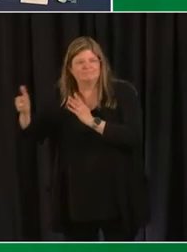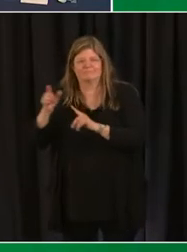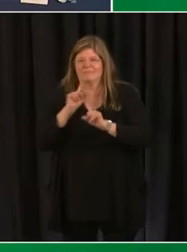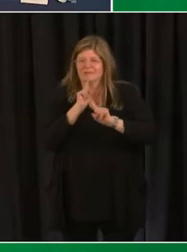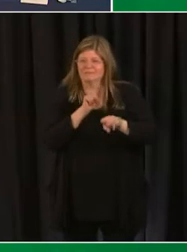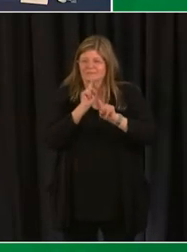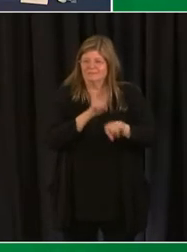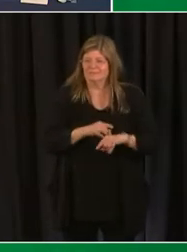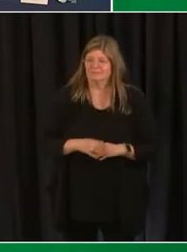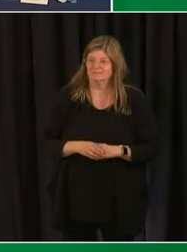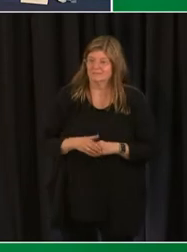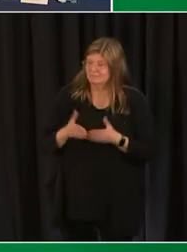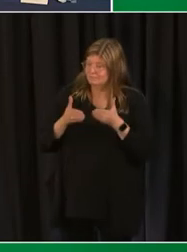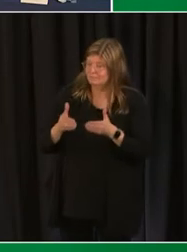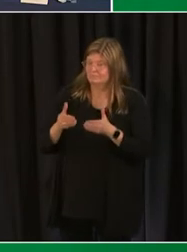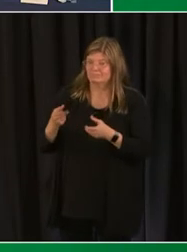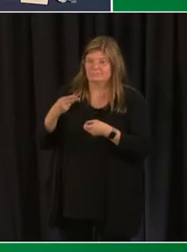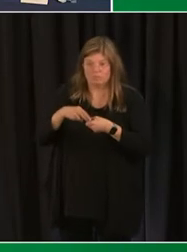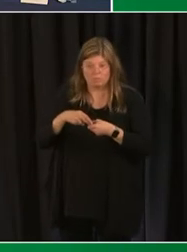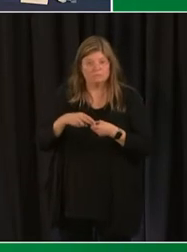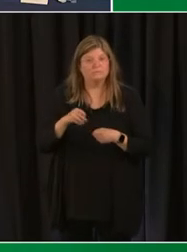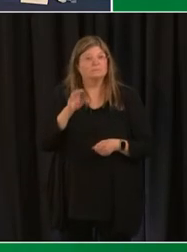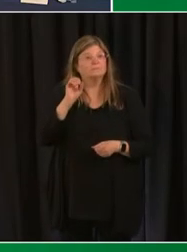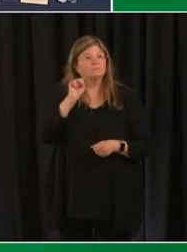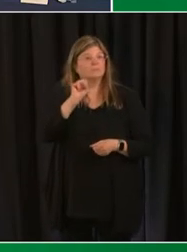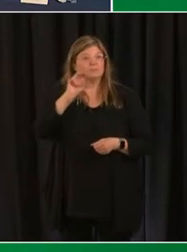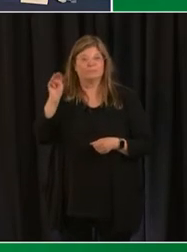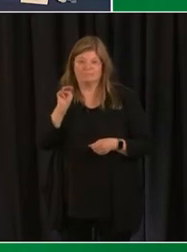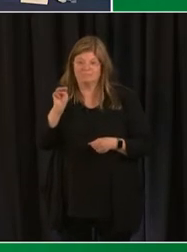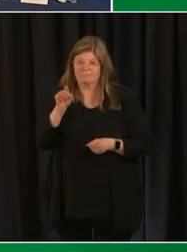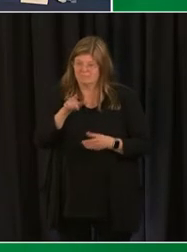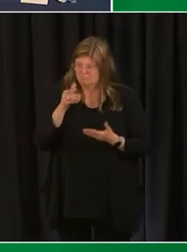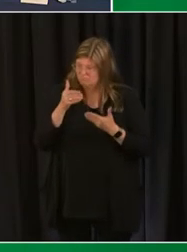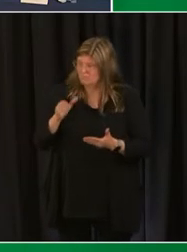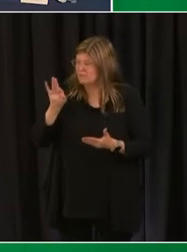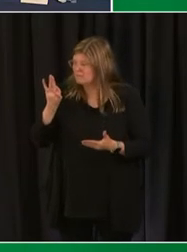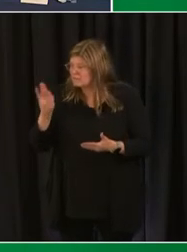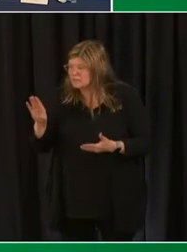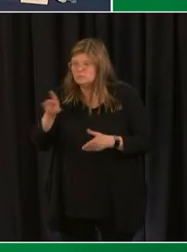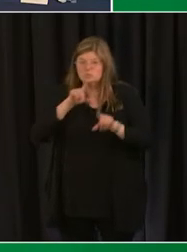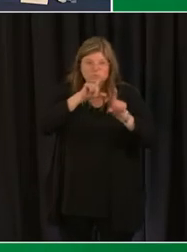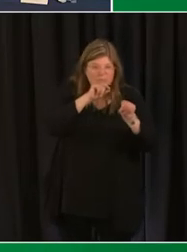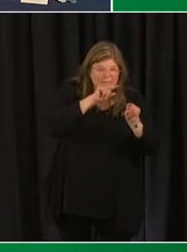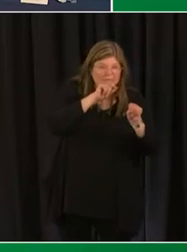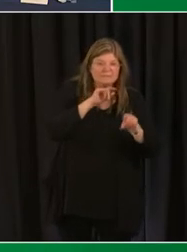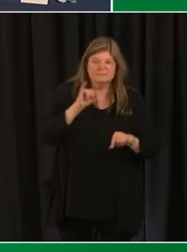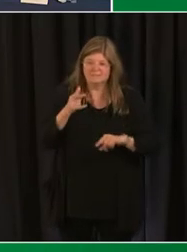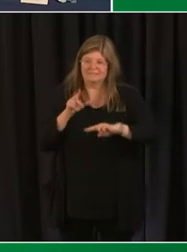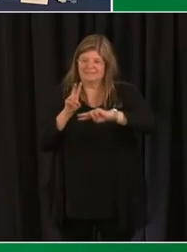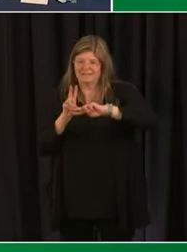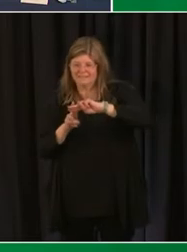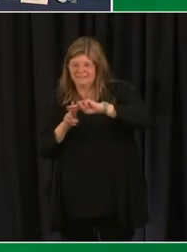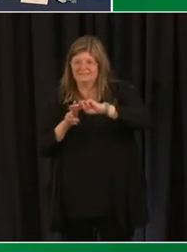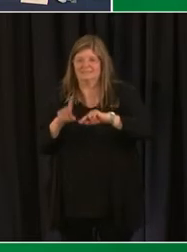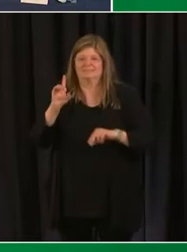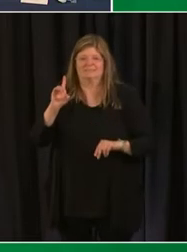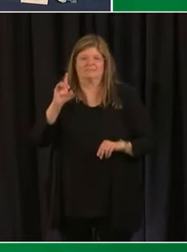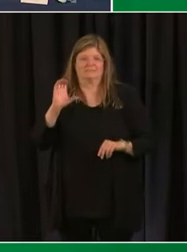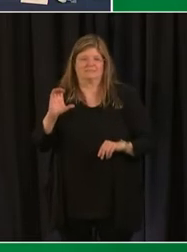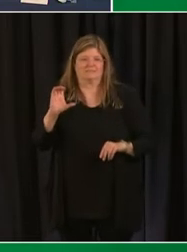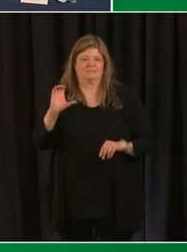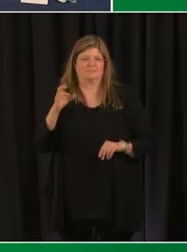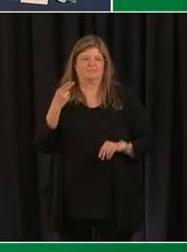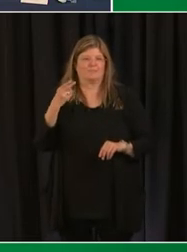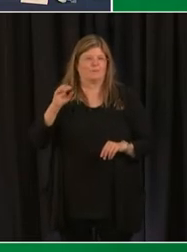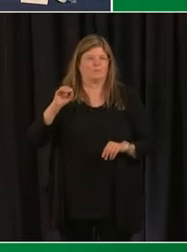you're joining via social media you can comment your question on our facebook and twitter live streams using the hashtag dc hope